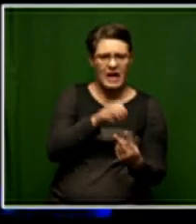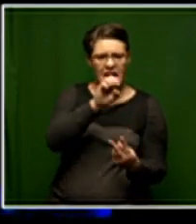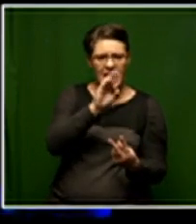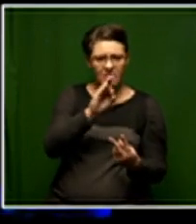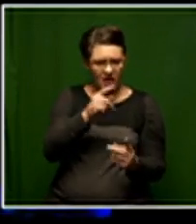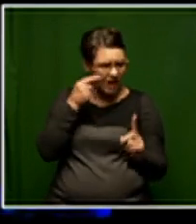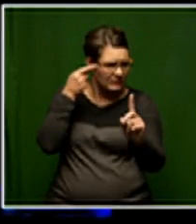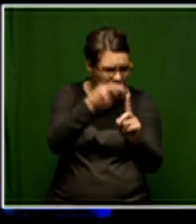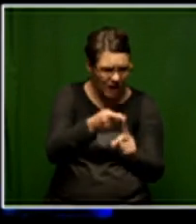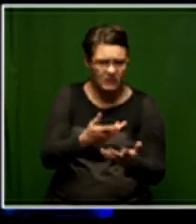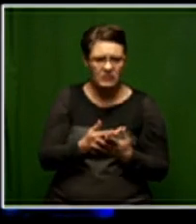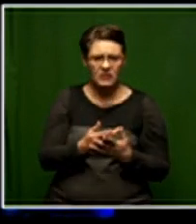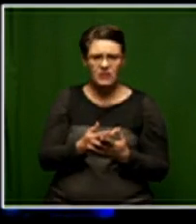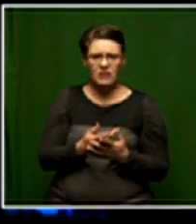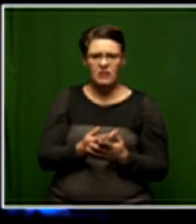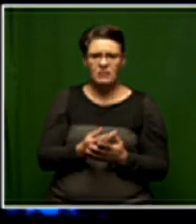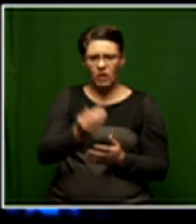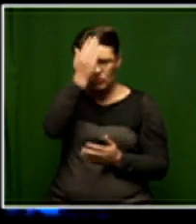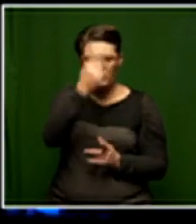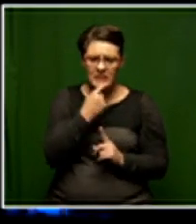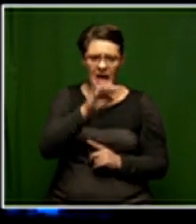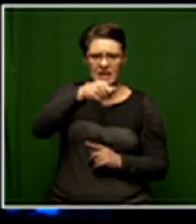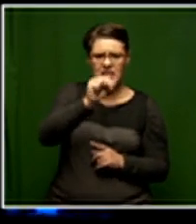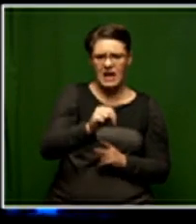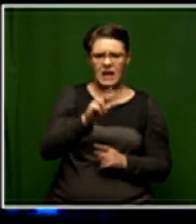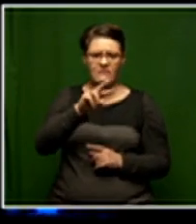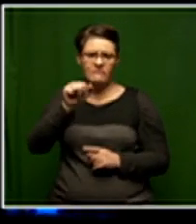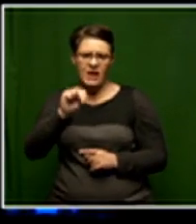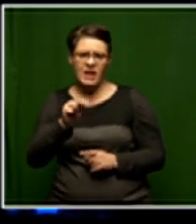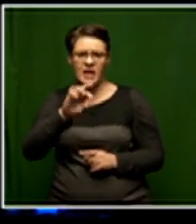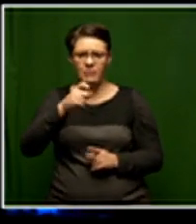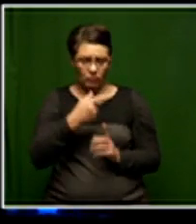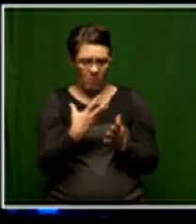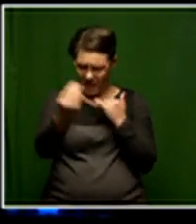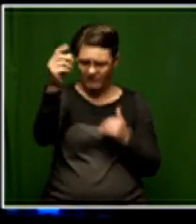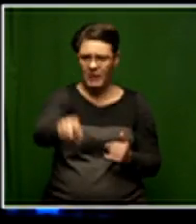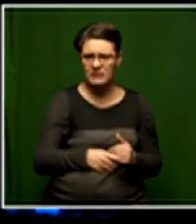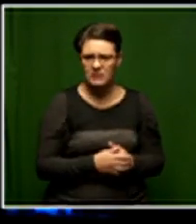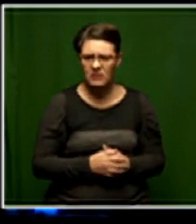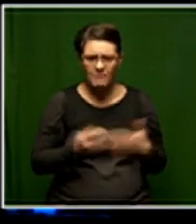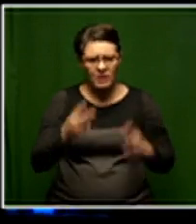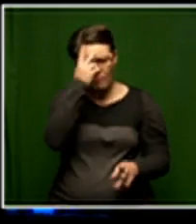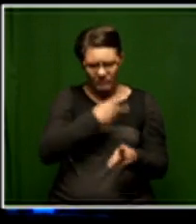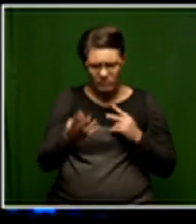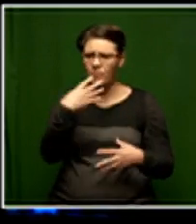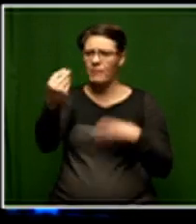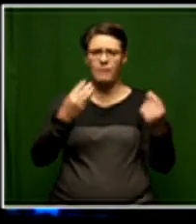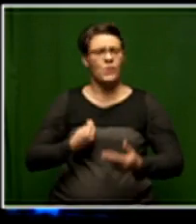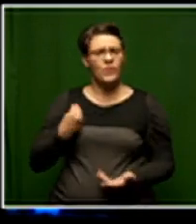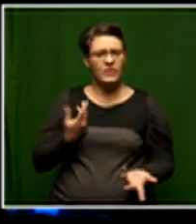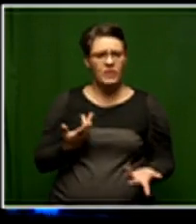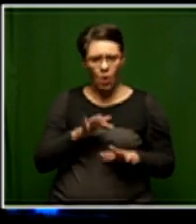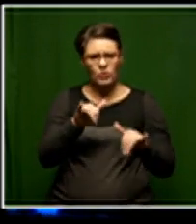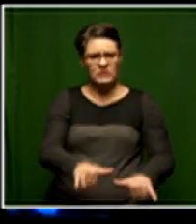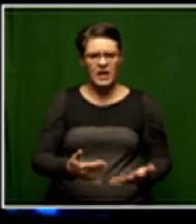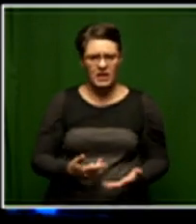targeted white people. Mr. Zuma said, Jan Faribiak, you know, and they say, you either leave the country, and I'm afraid a lot of very professional guys are leaving, young ones, or